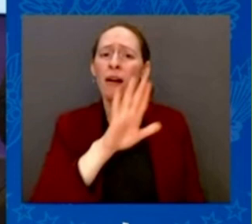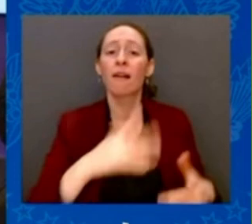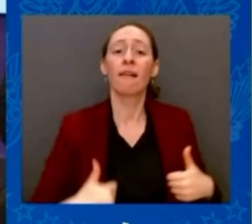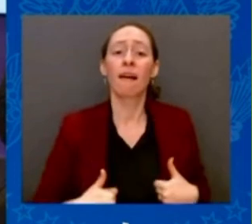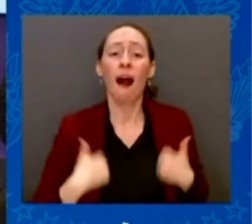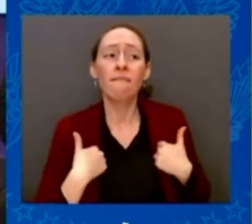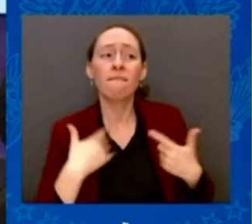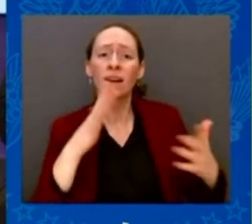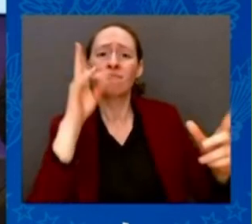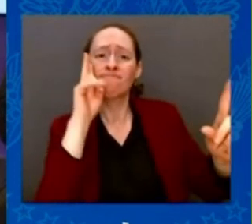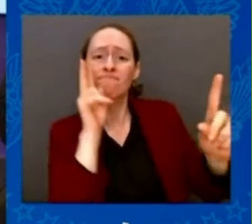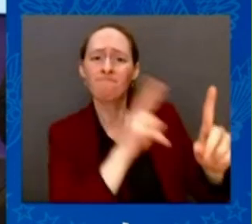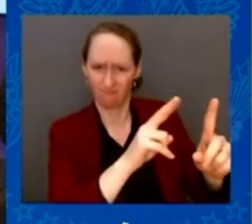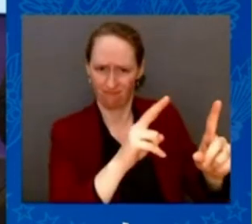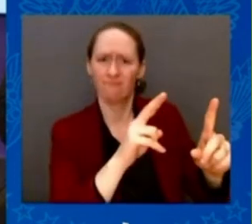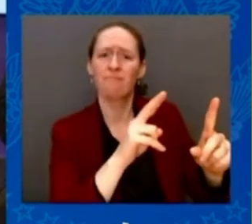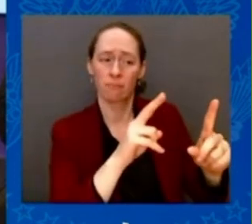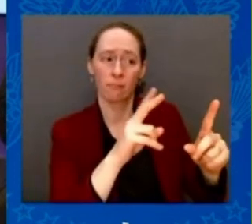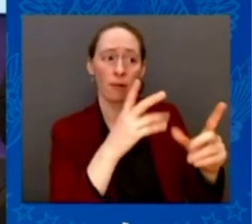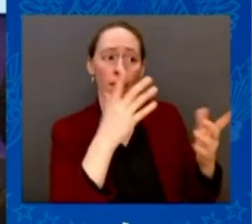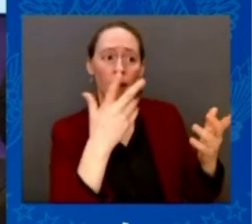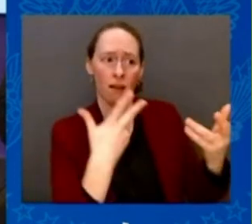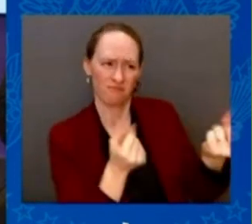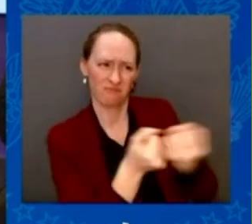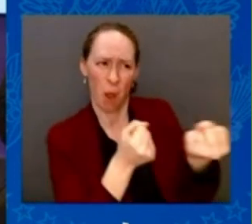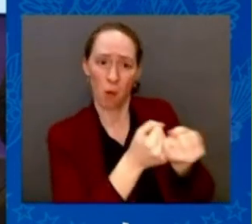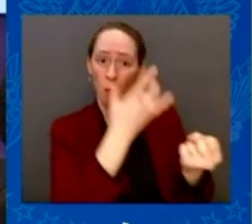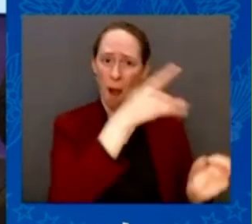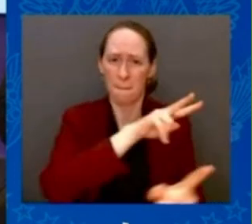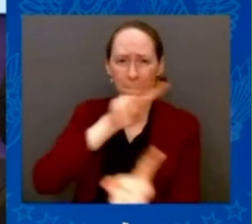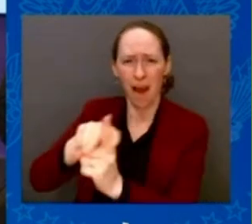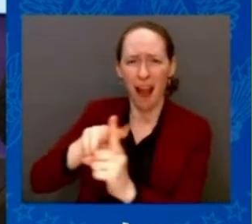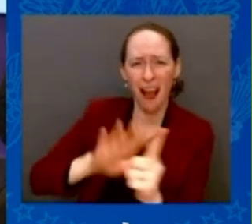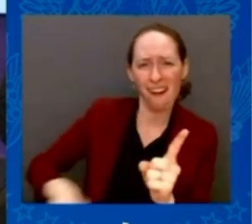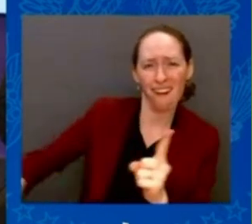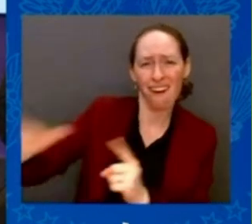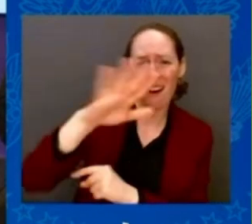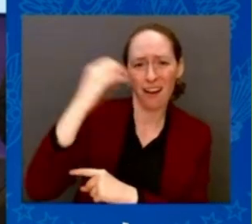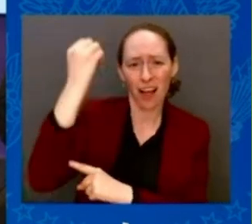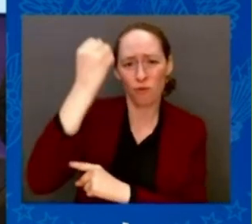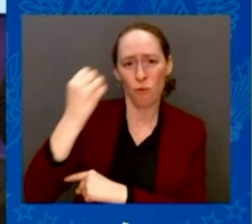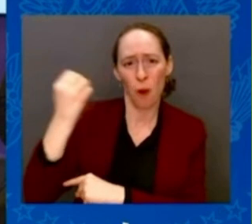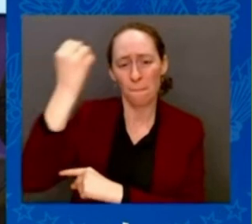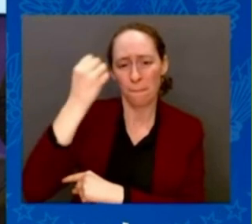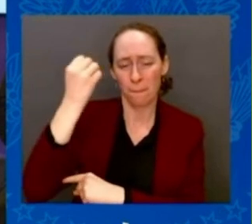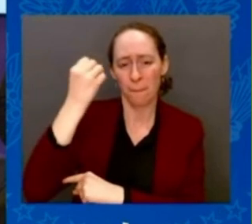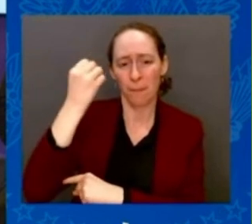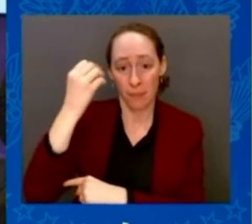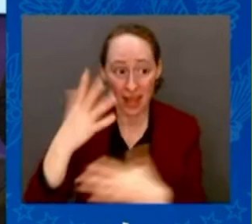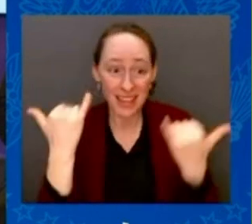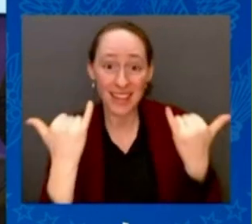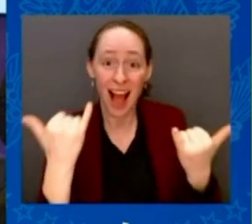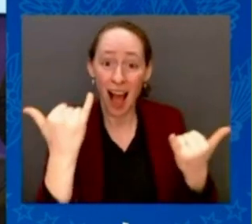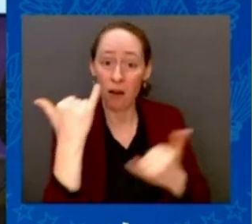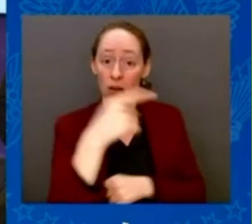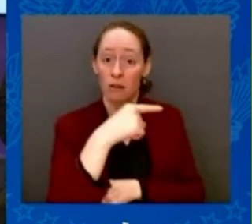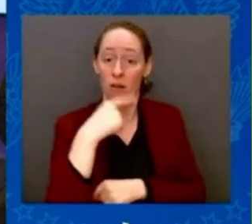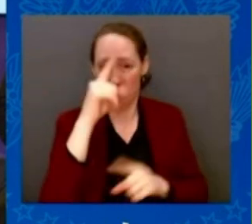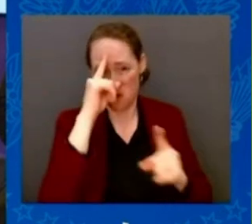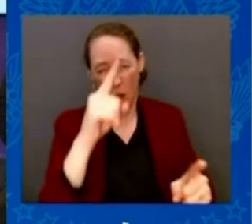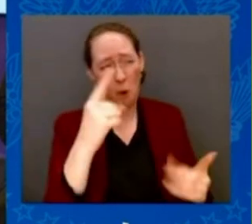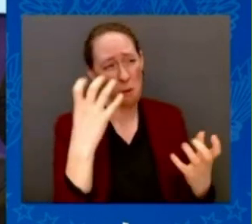we also must be resolute in deterring further aggression and rolling back the current one.